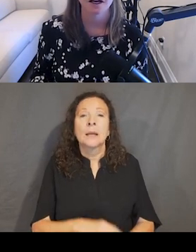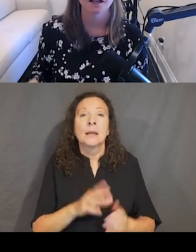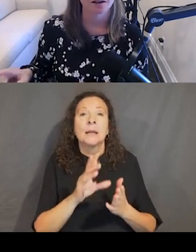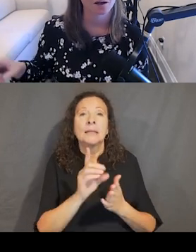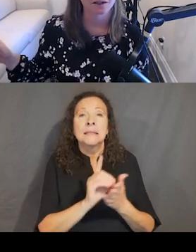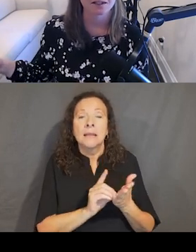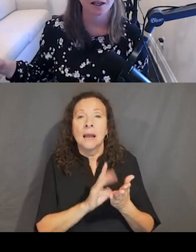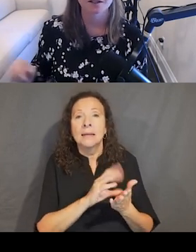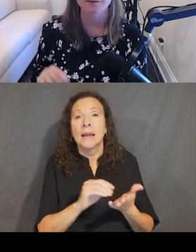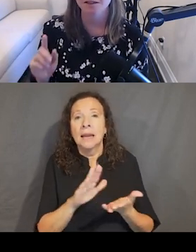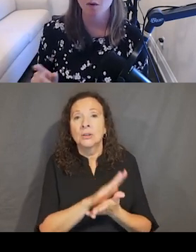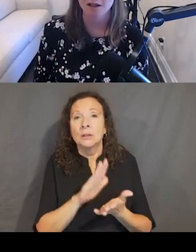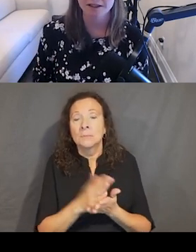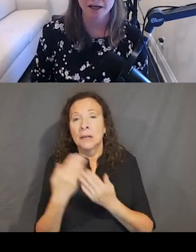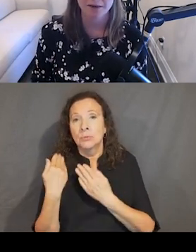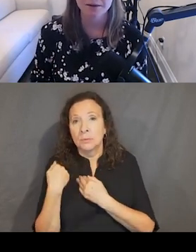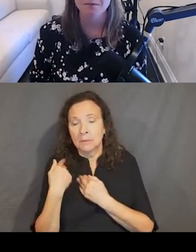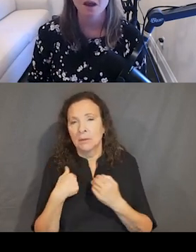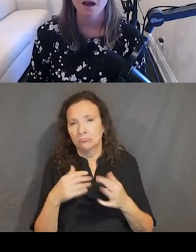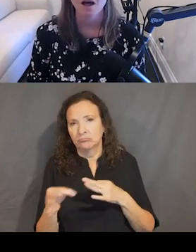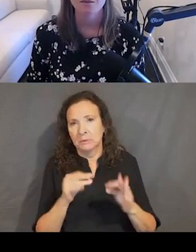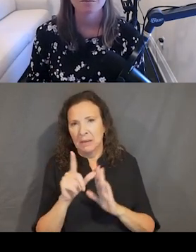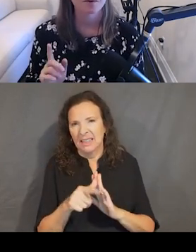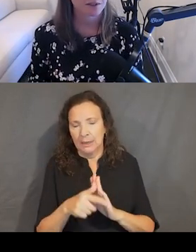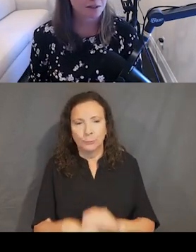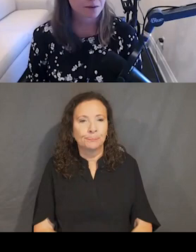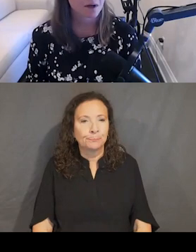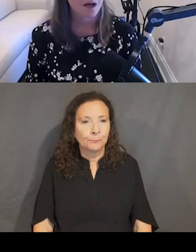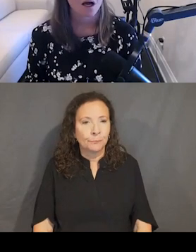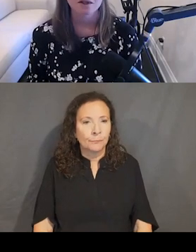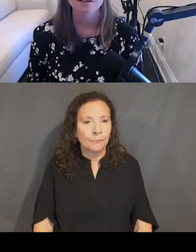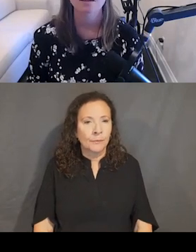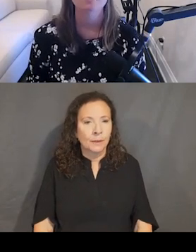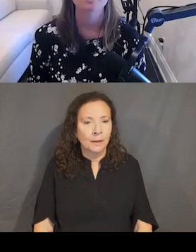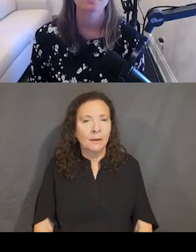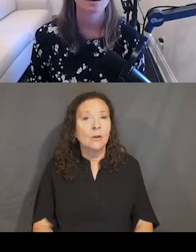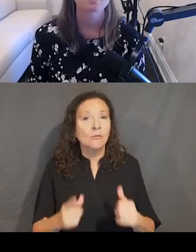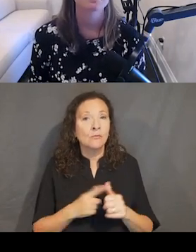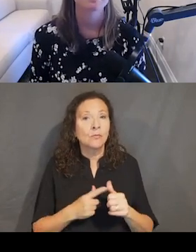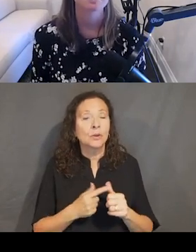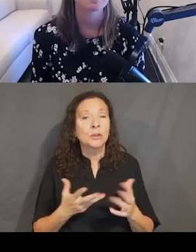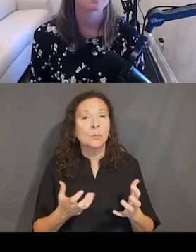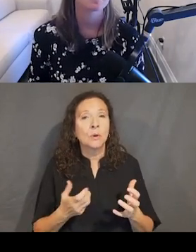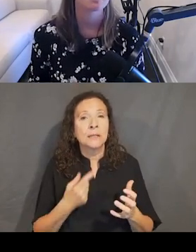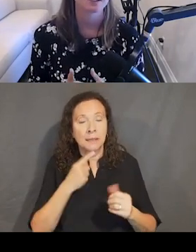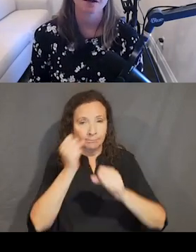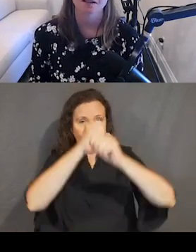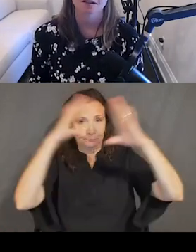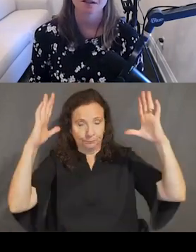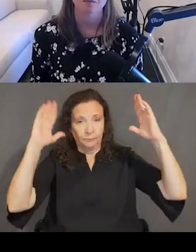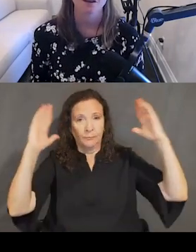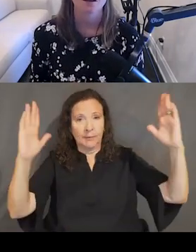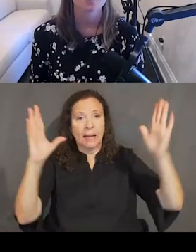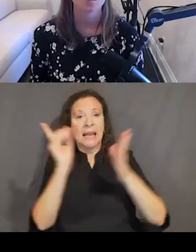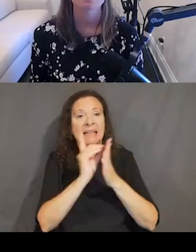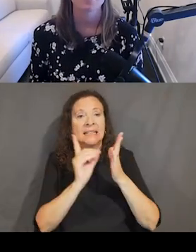in a couple of slides. We'll spend some quality time there. But before we do, I wanted to talk about the concept of design system inheritance.